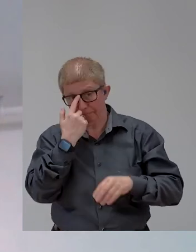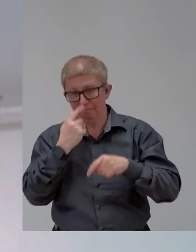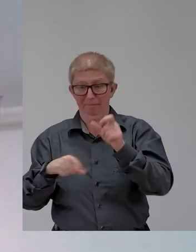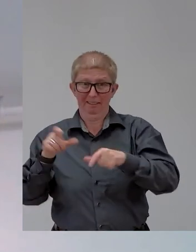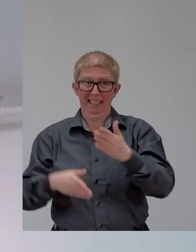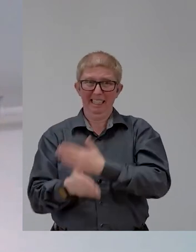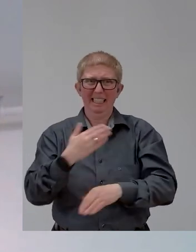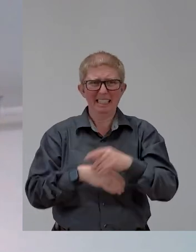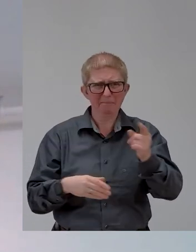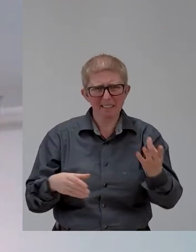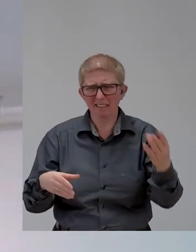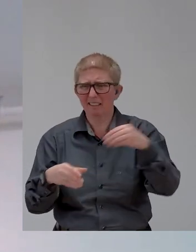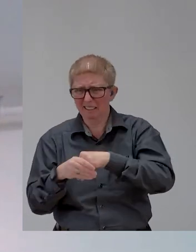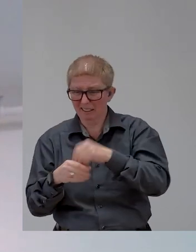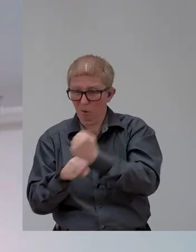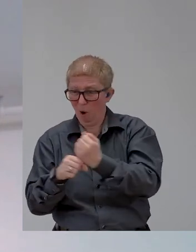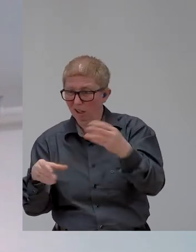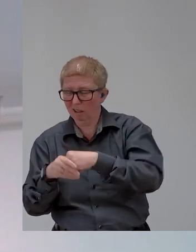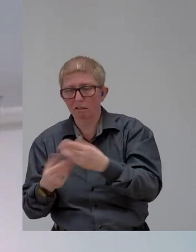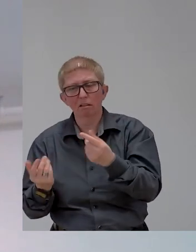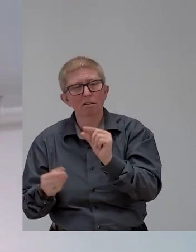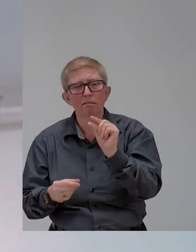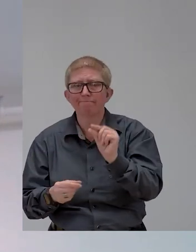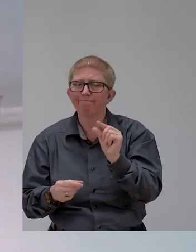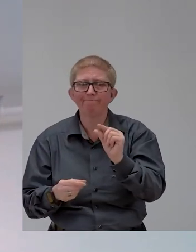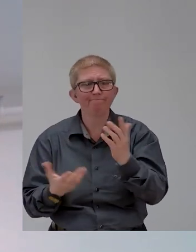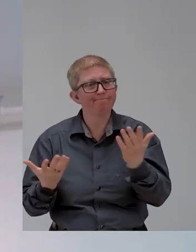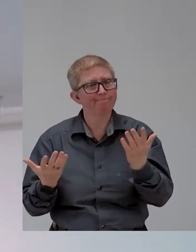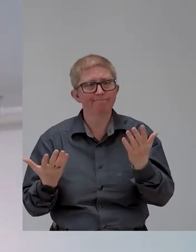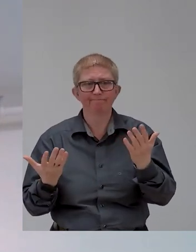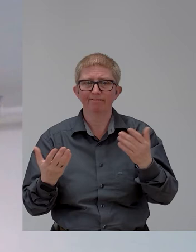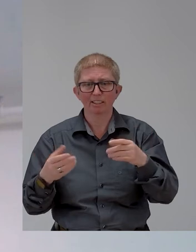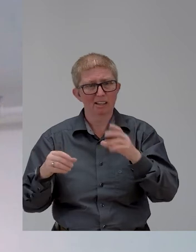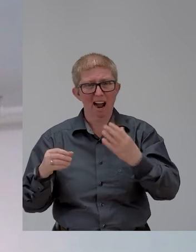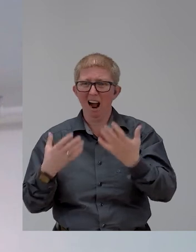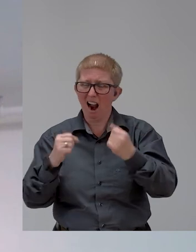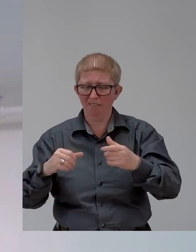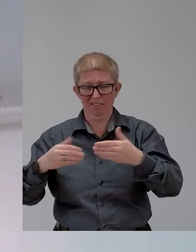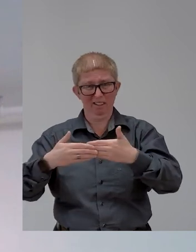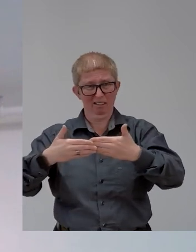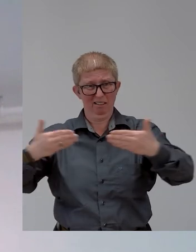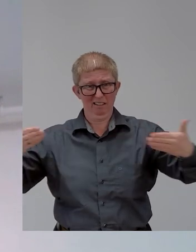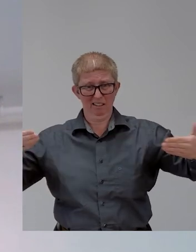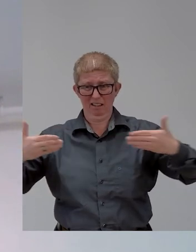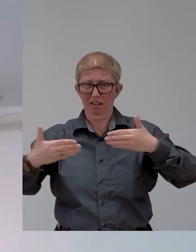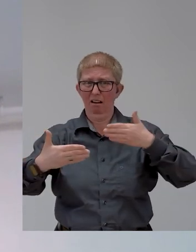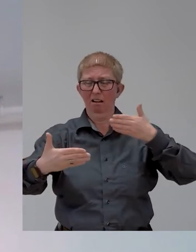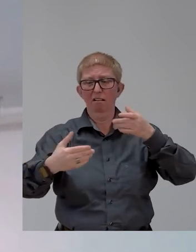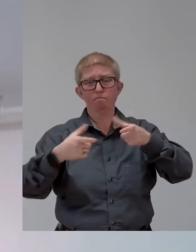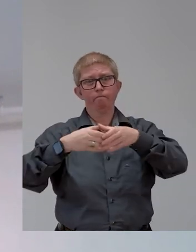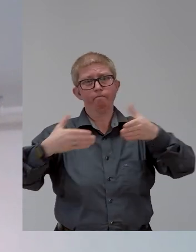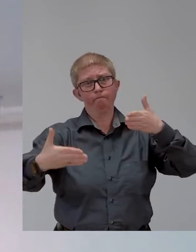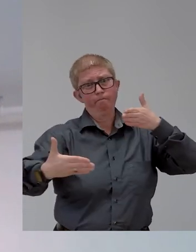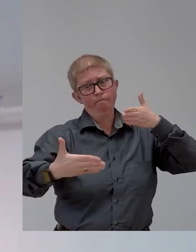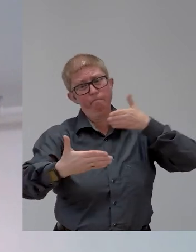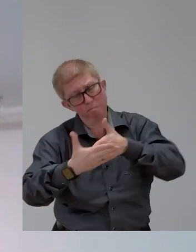We see a large bulk in terms of the low-wage, low-skill, entry-level jobs. We see the super